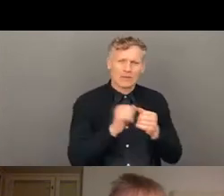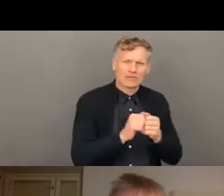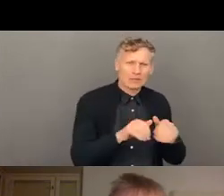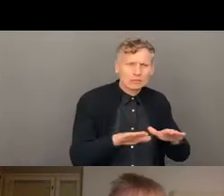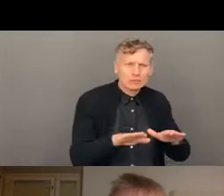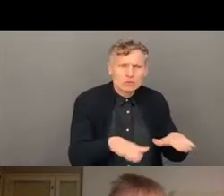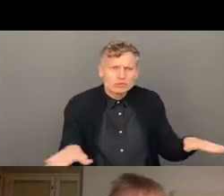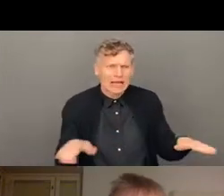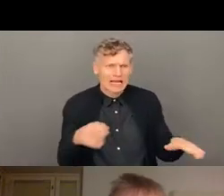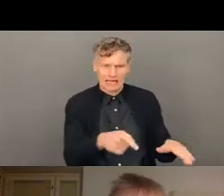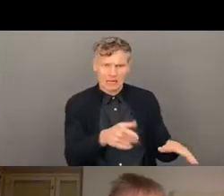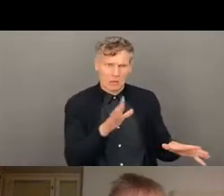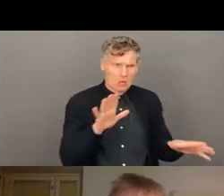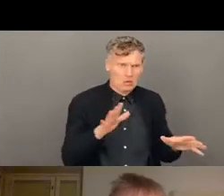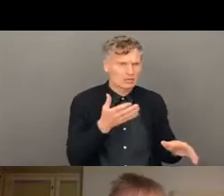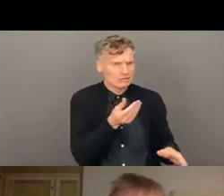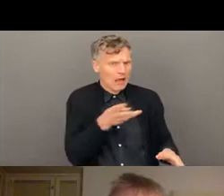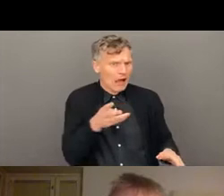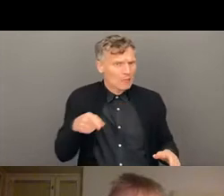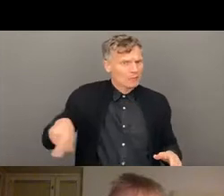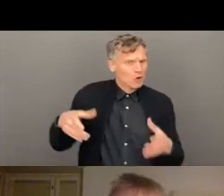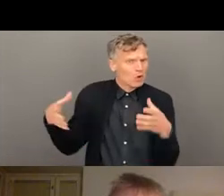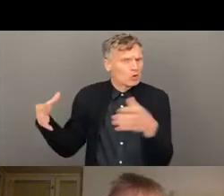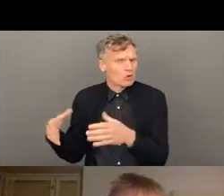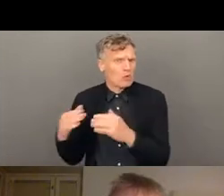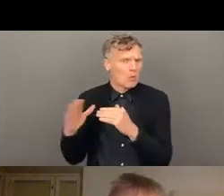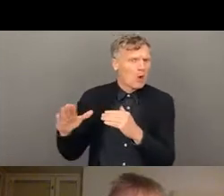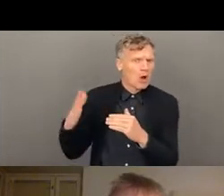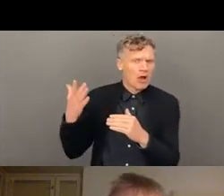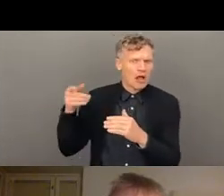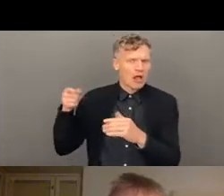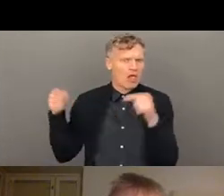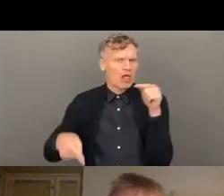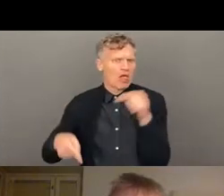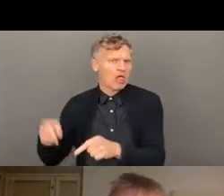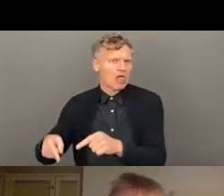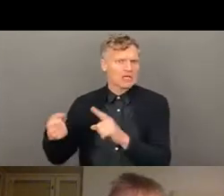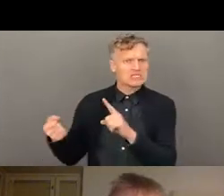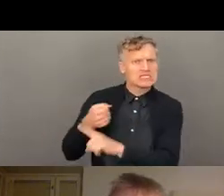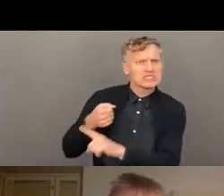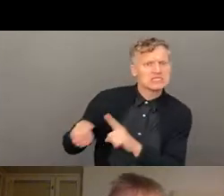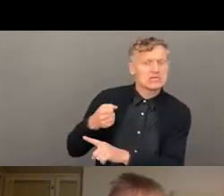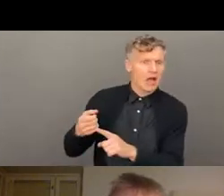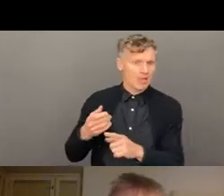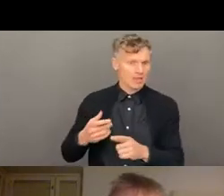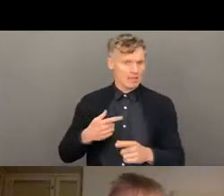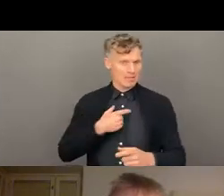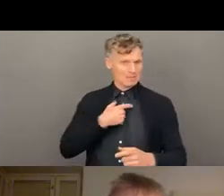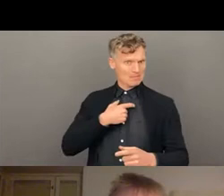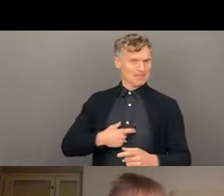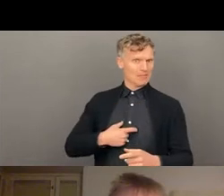or the vulnerable communities are the ones who are the perpetrators, and yet they are meant to protect these